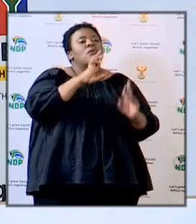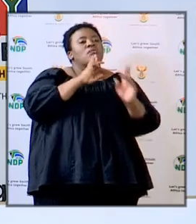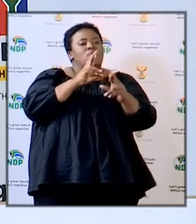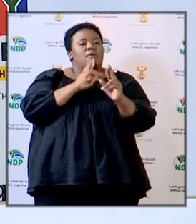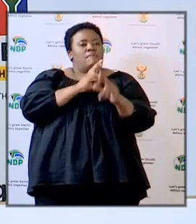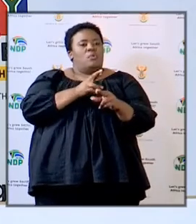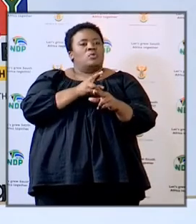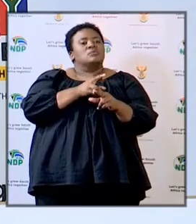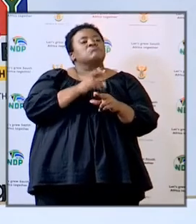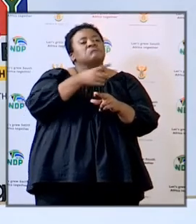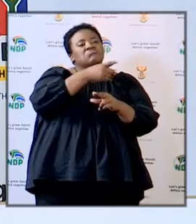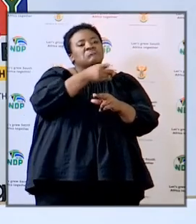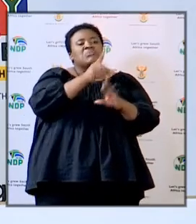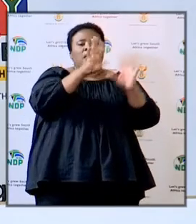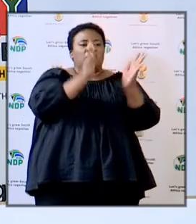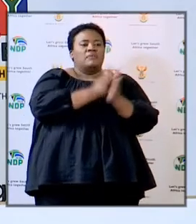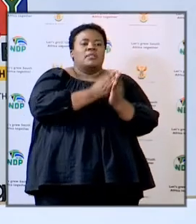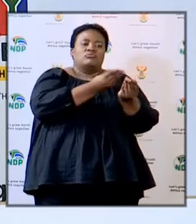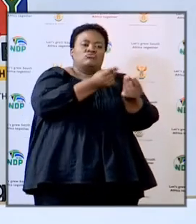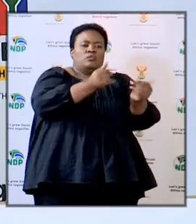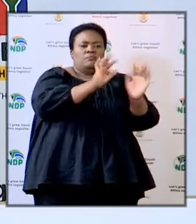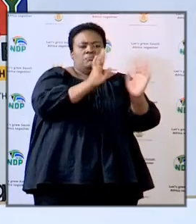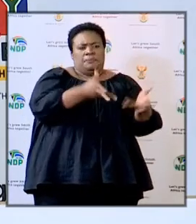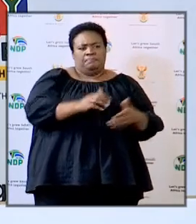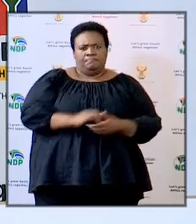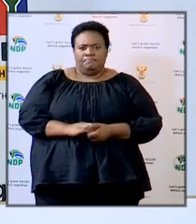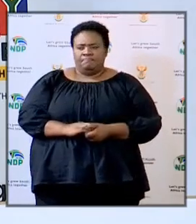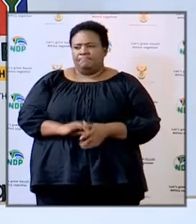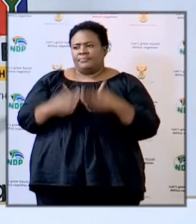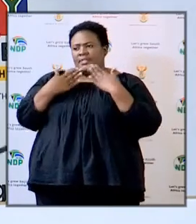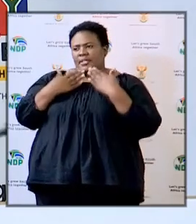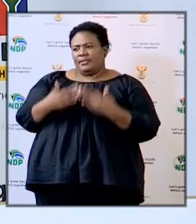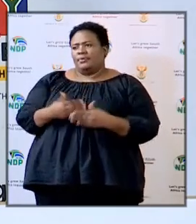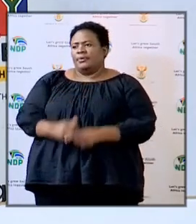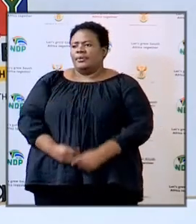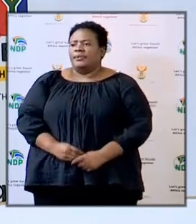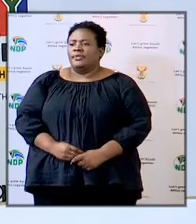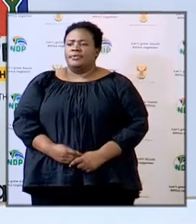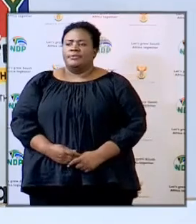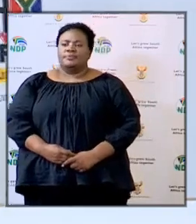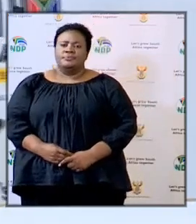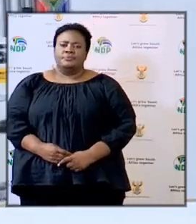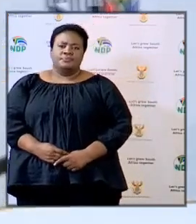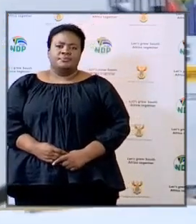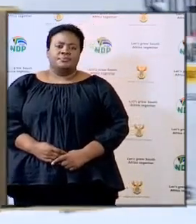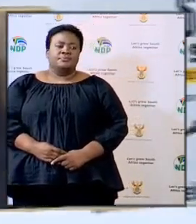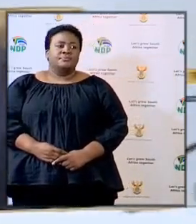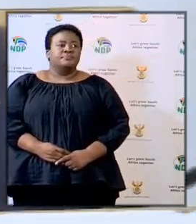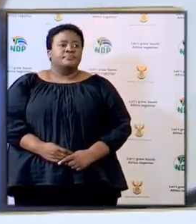blockages have indeed been unblocked thank you thank you